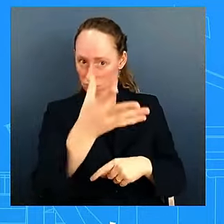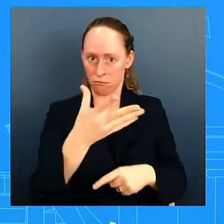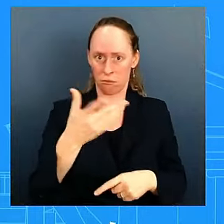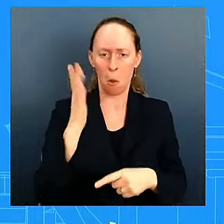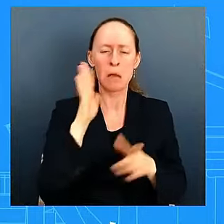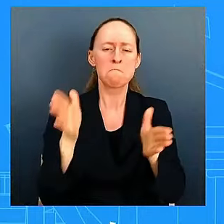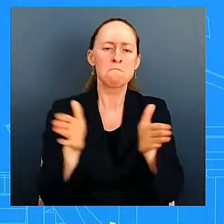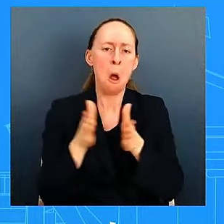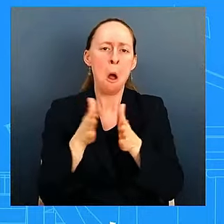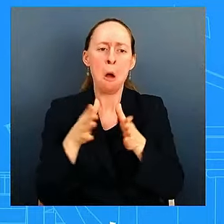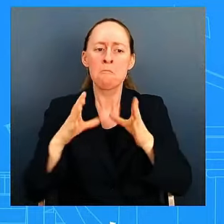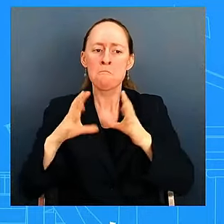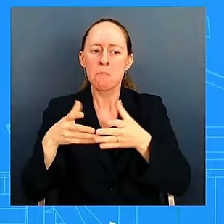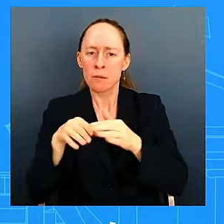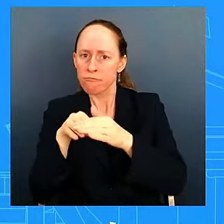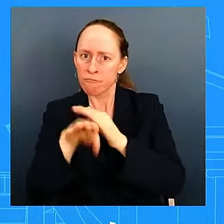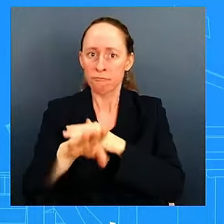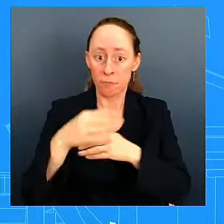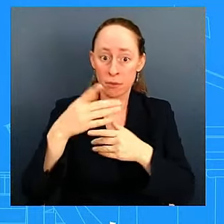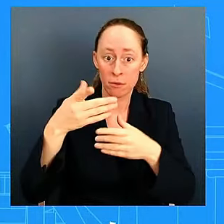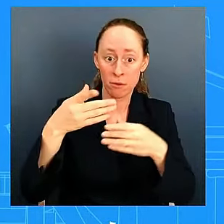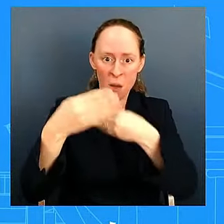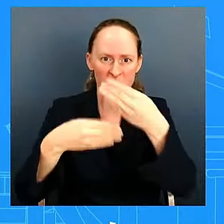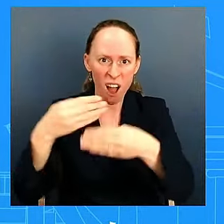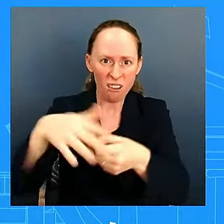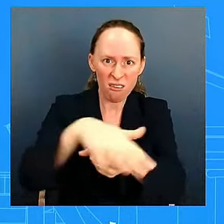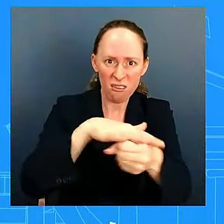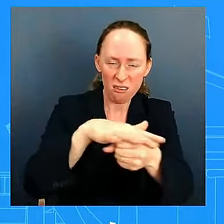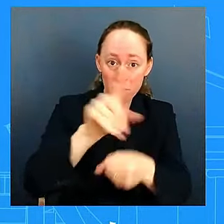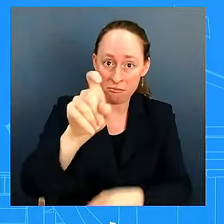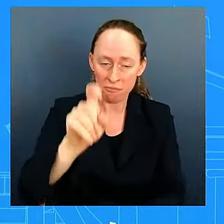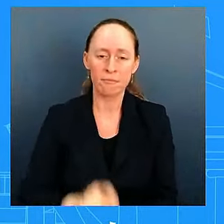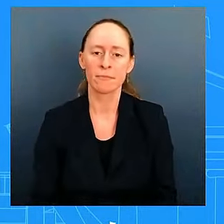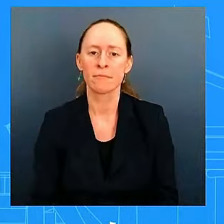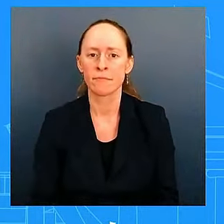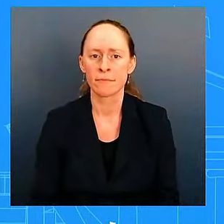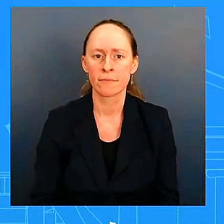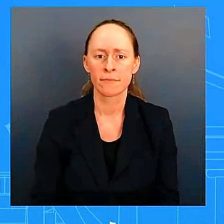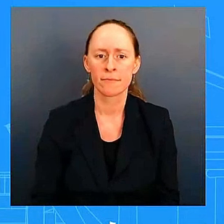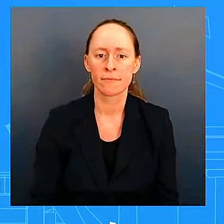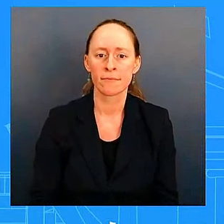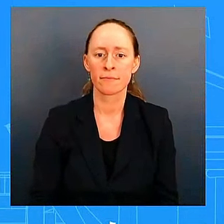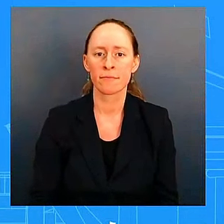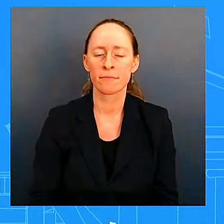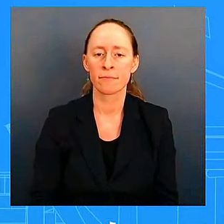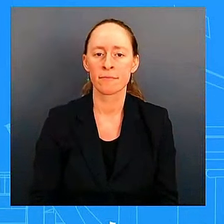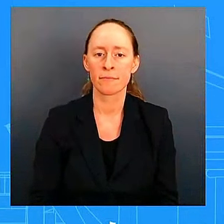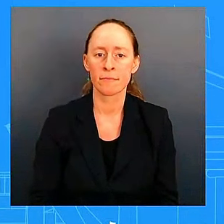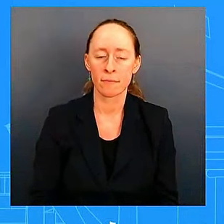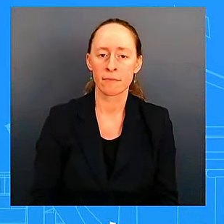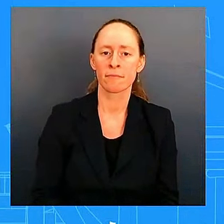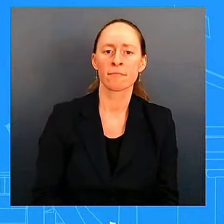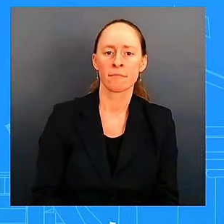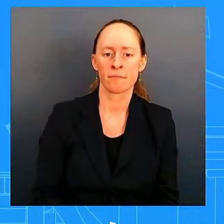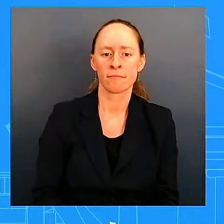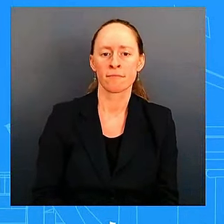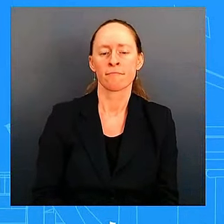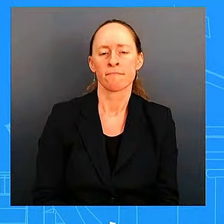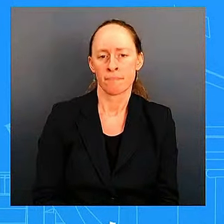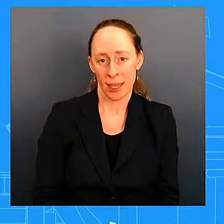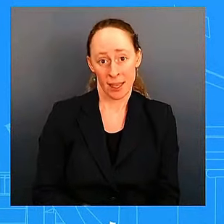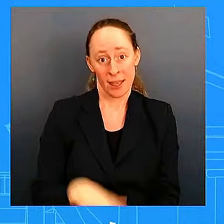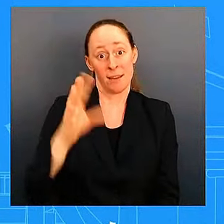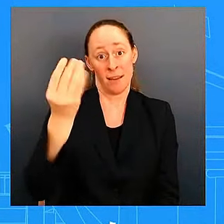and this is what's happening right now uh in the region and i've said this multiple time israel is living and is